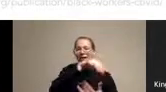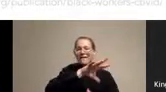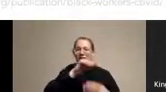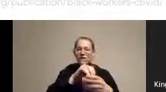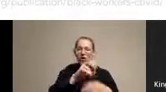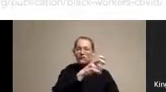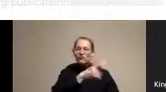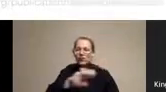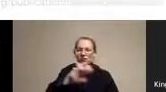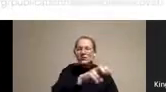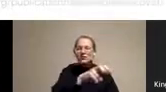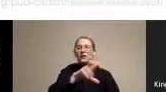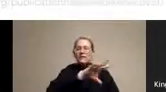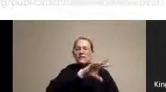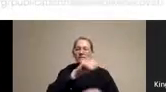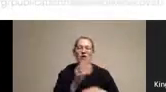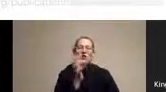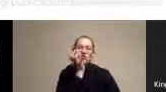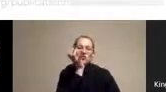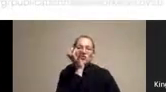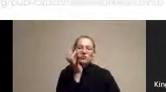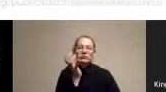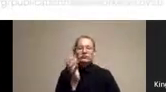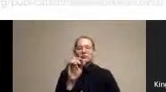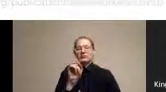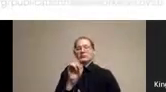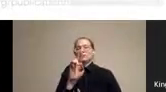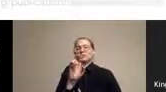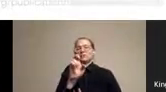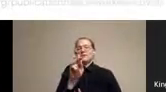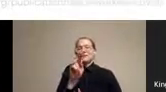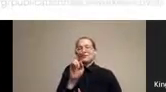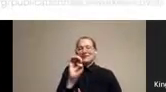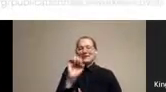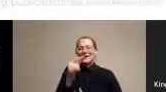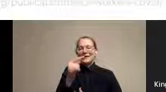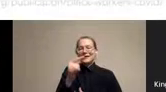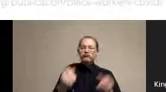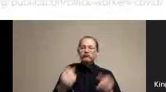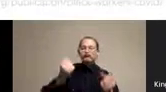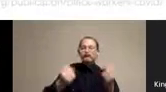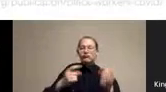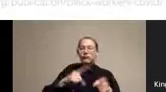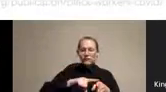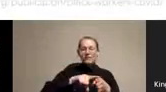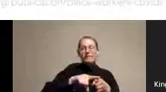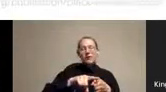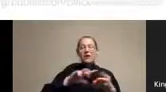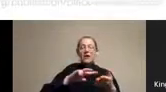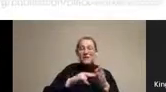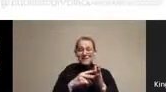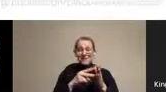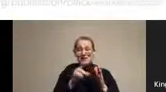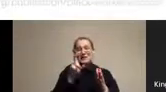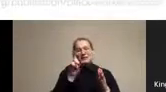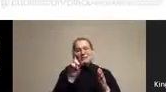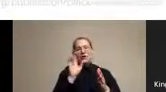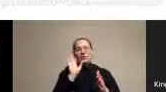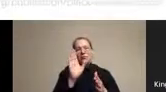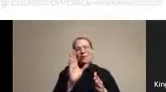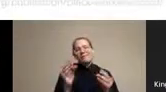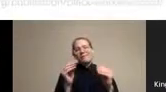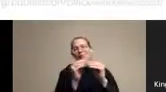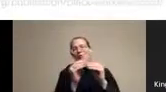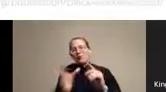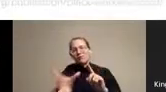COVID, which resulted then in black Americans being more exposed to COVID. And other forms of inequities that were underlying were the underlying poor